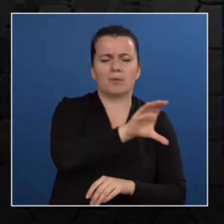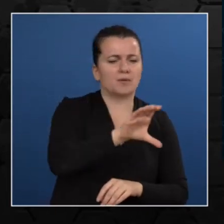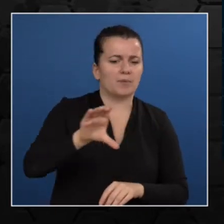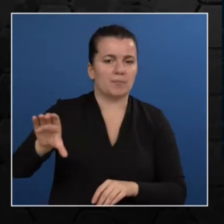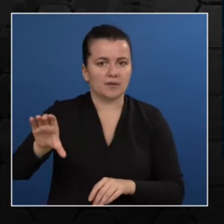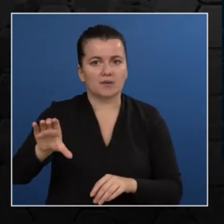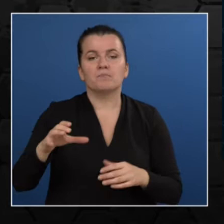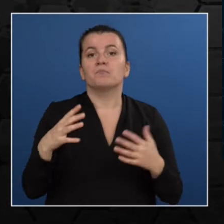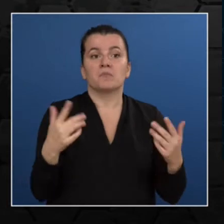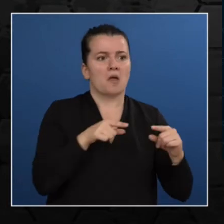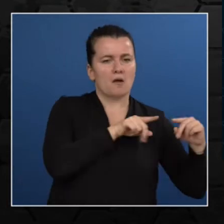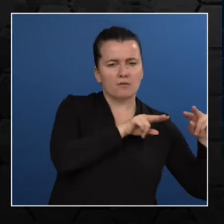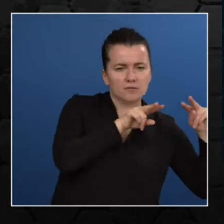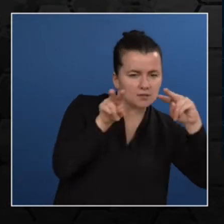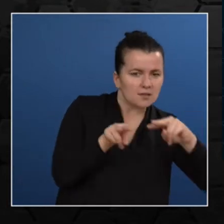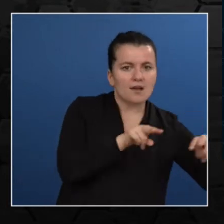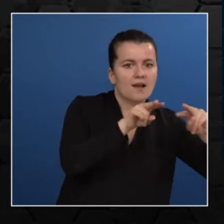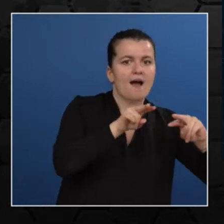in the world.